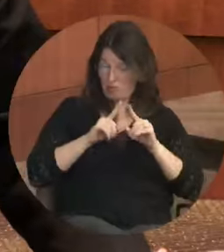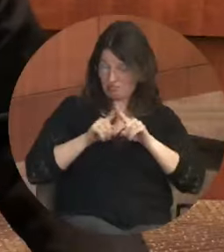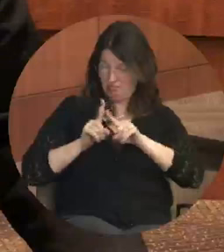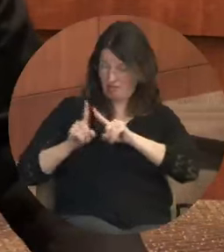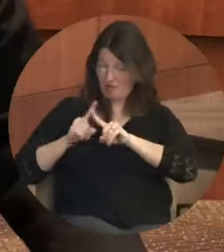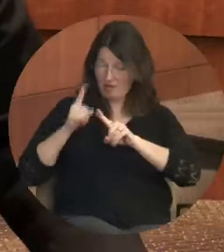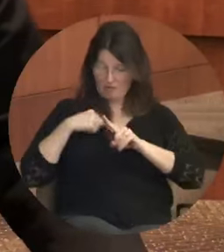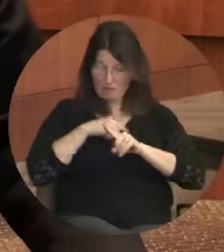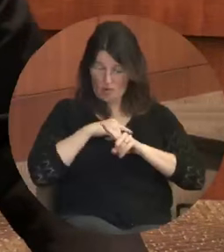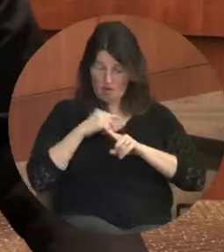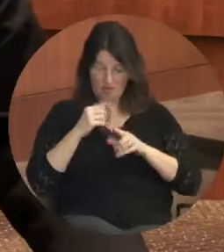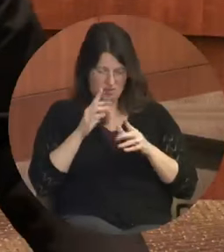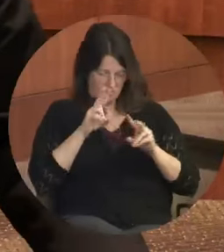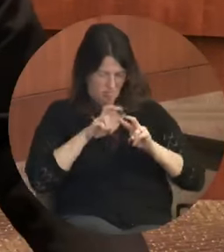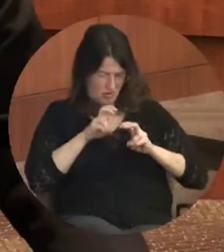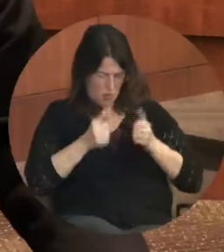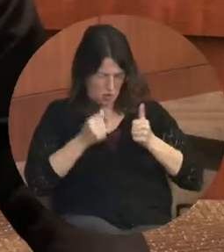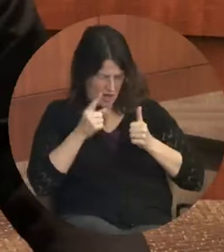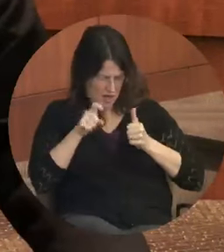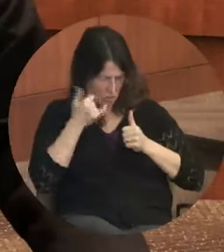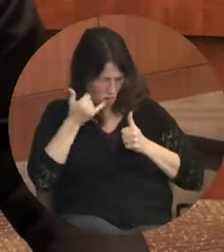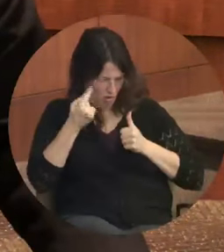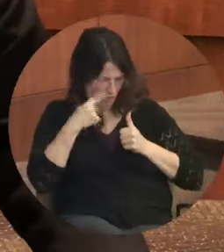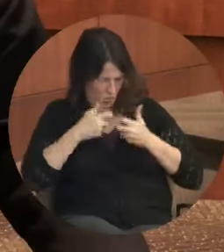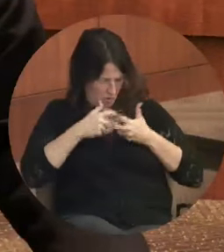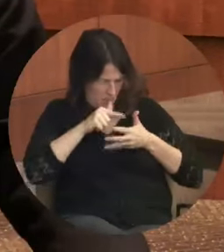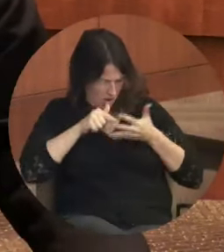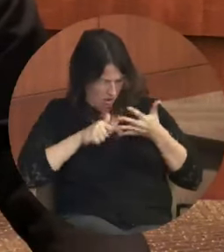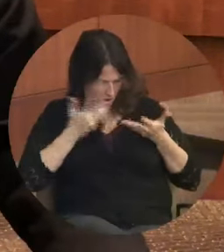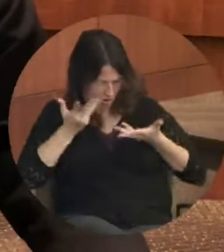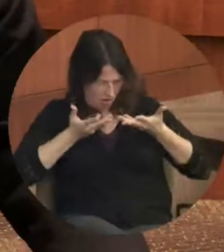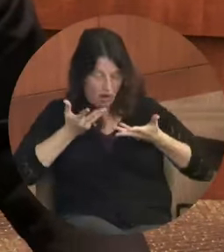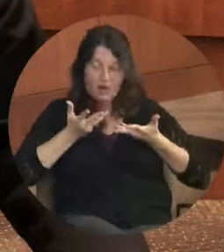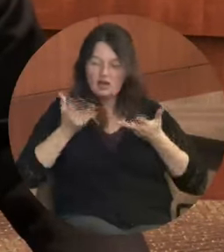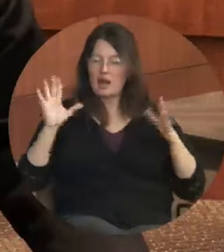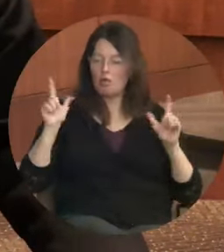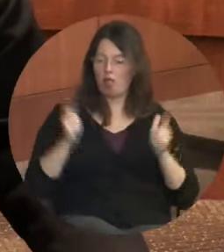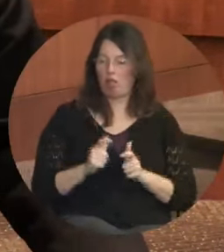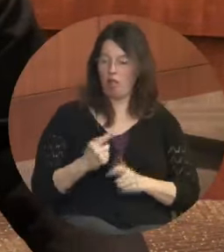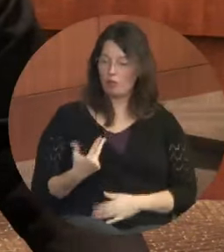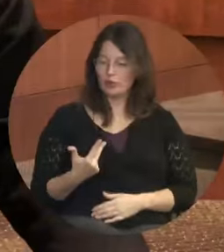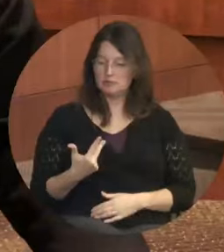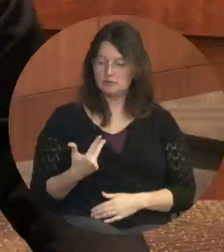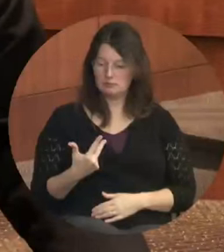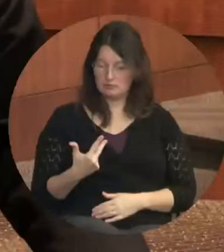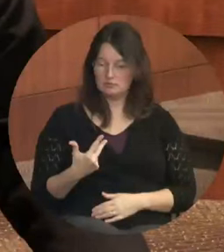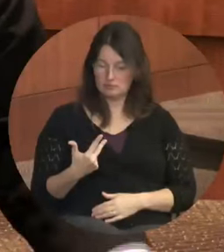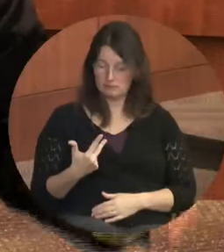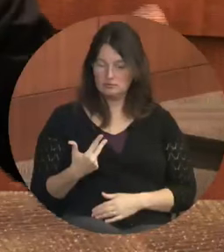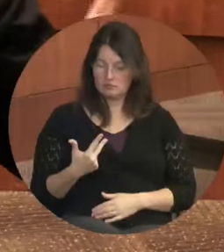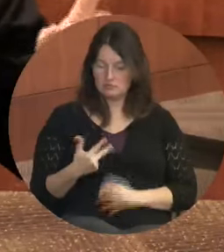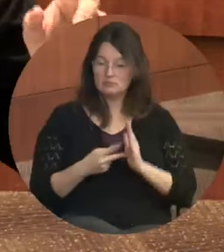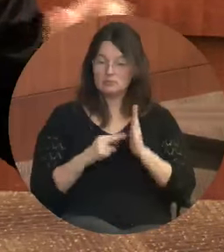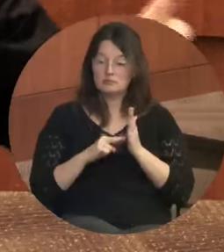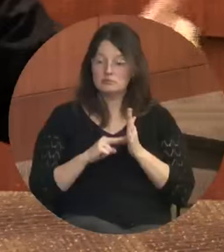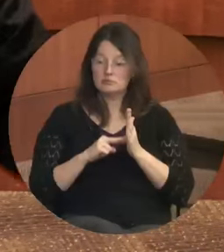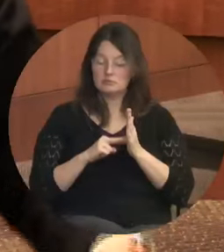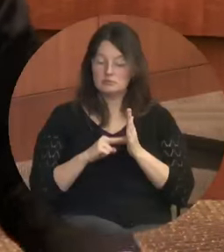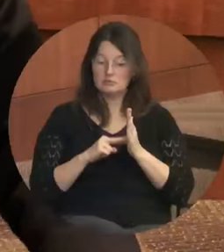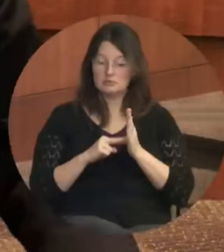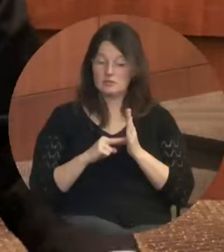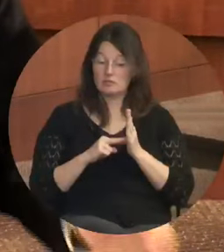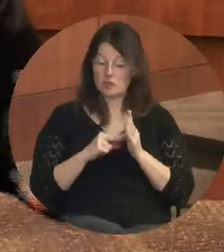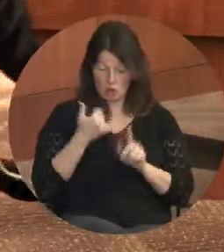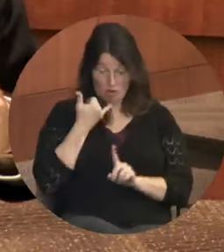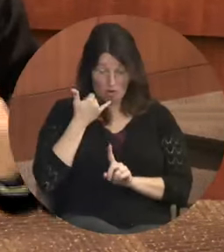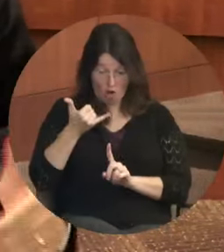to sort through. We hope to reduce this to just three so that residents will have one number to